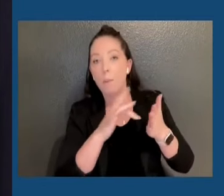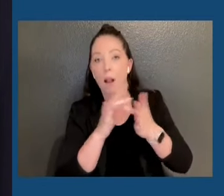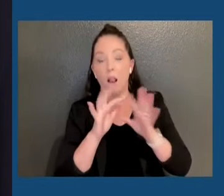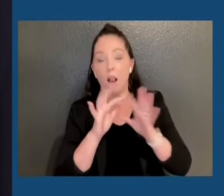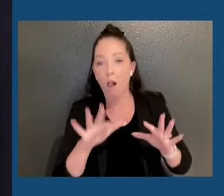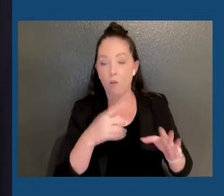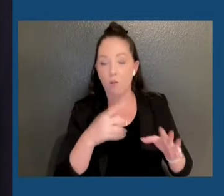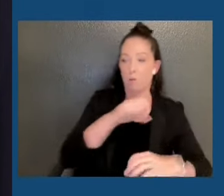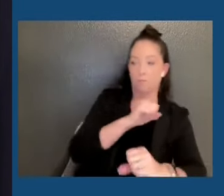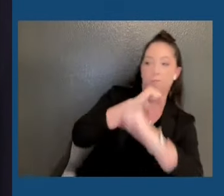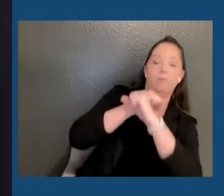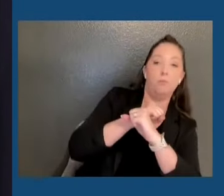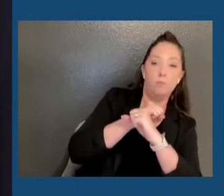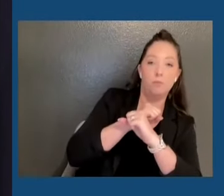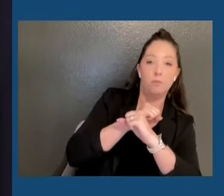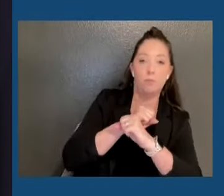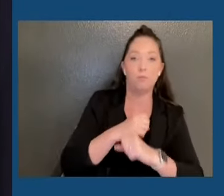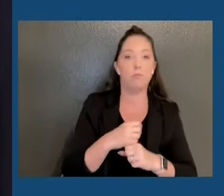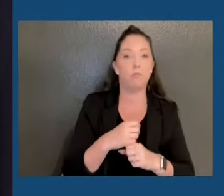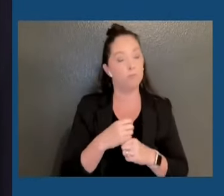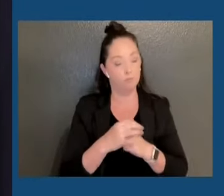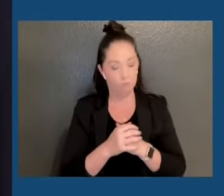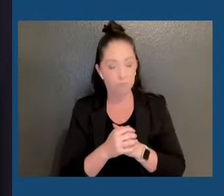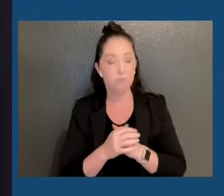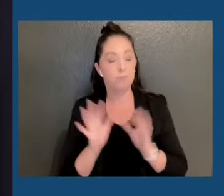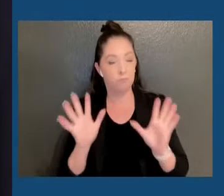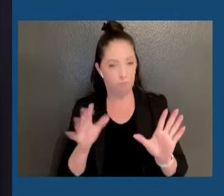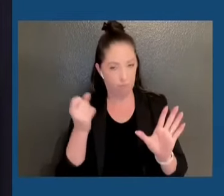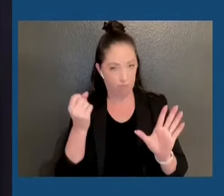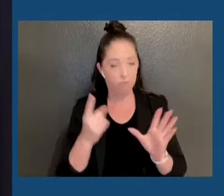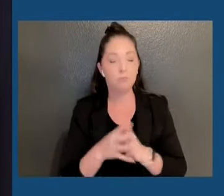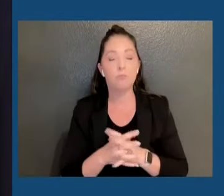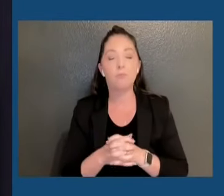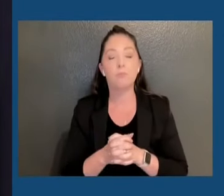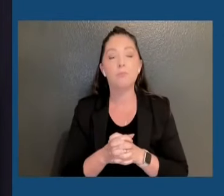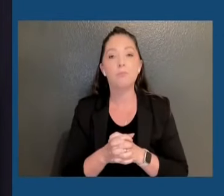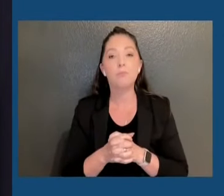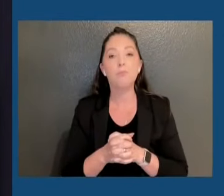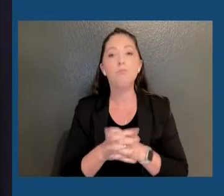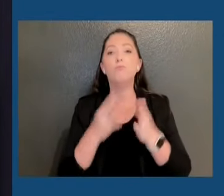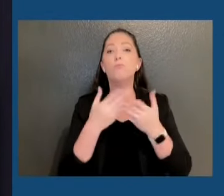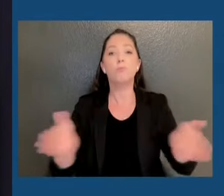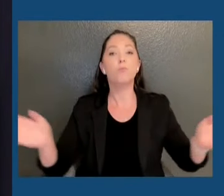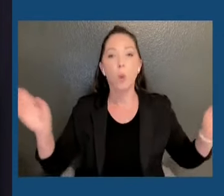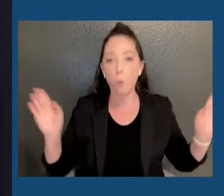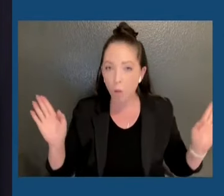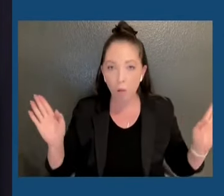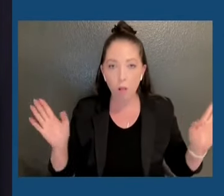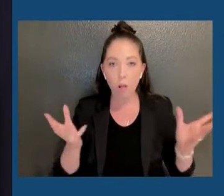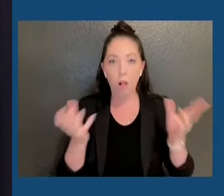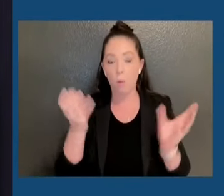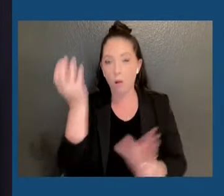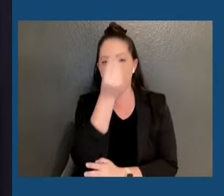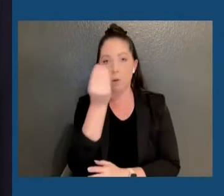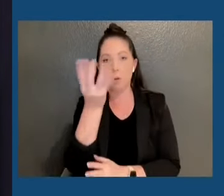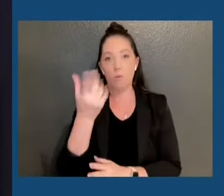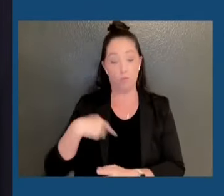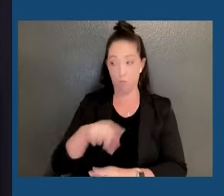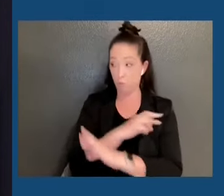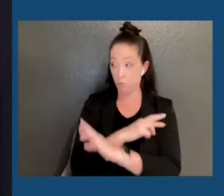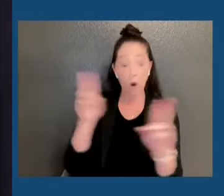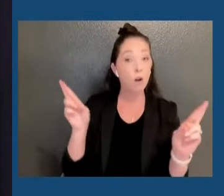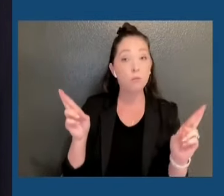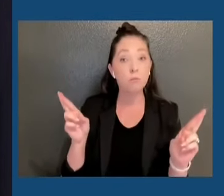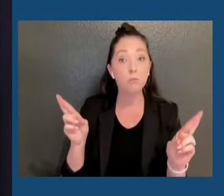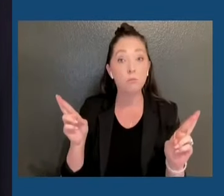York once that's enshrined in our Constitution. And overall, I'm here to let New Yorkers know we stand ready to